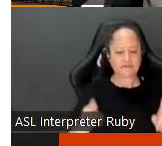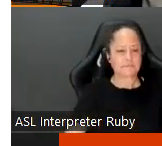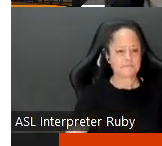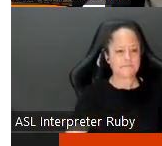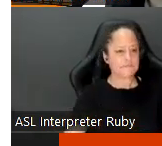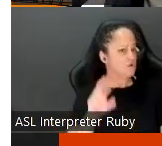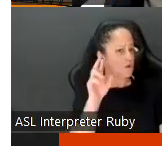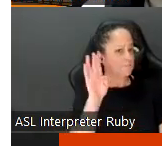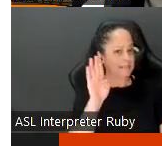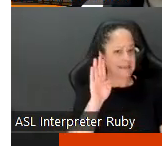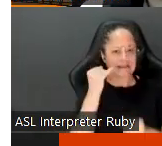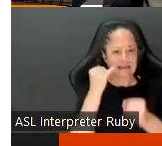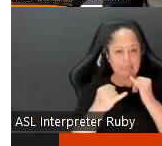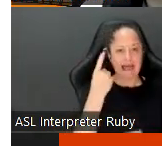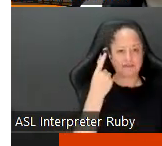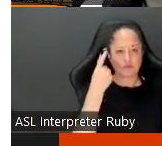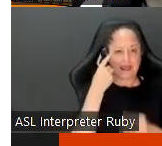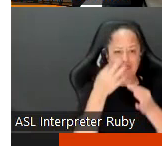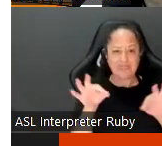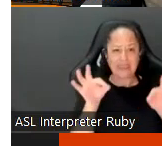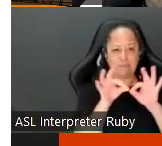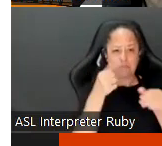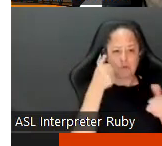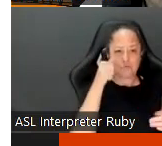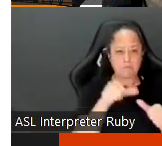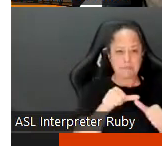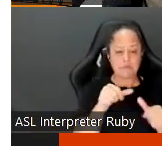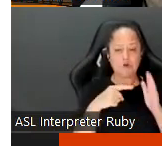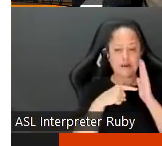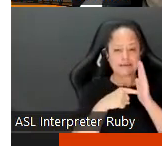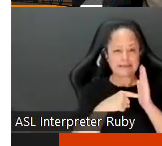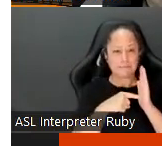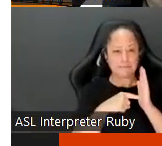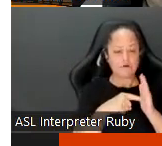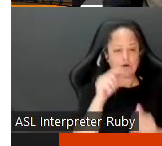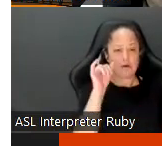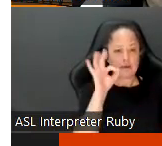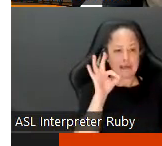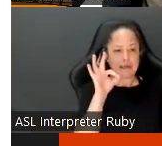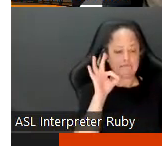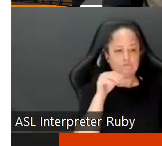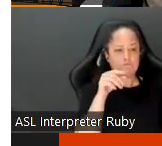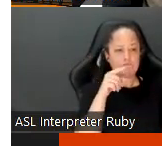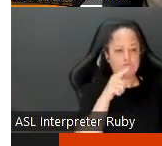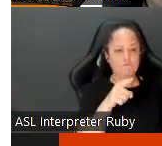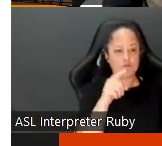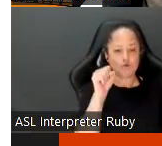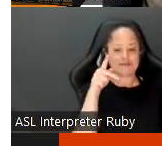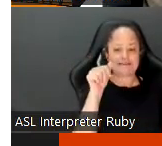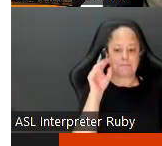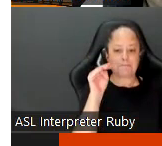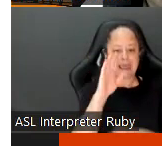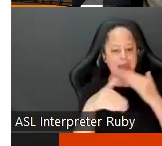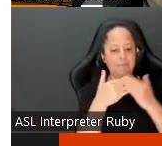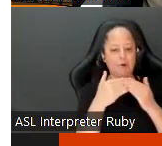on that last one i think it's important to note like for example um if you've can if you've spammed your whole department